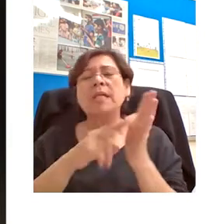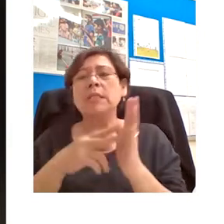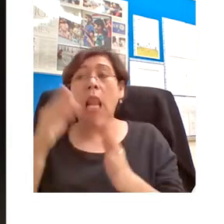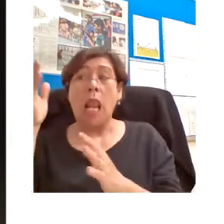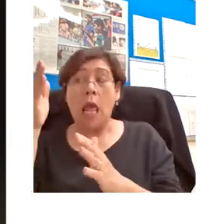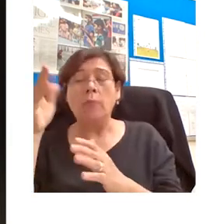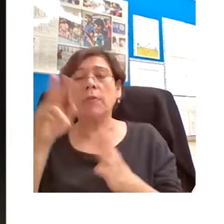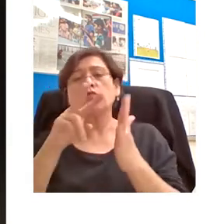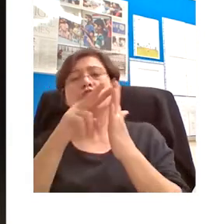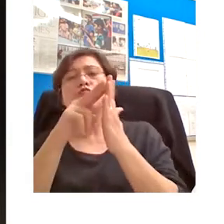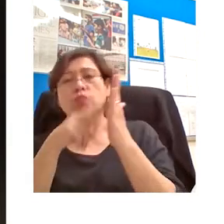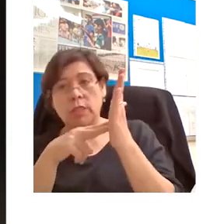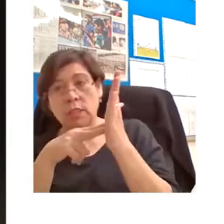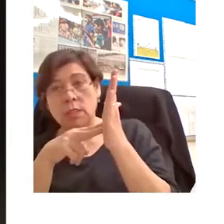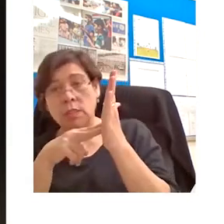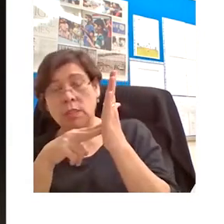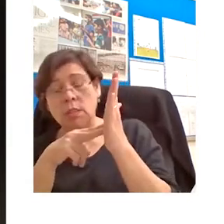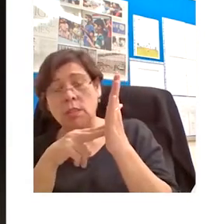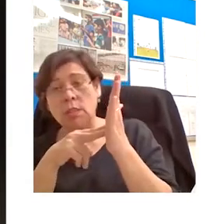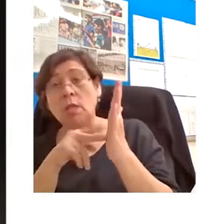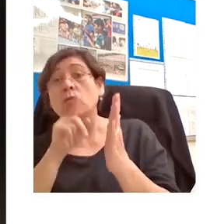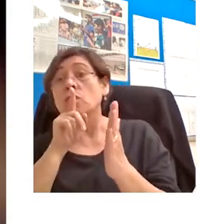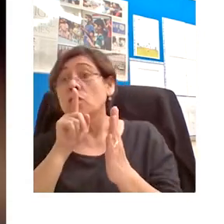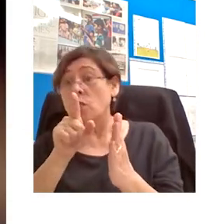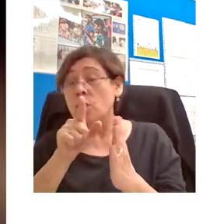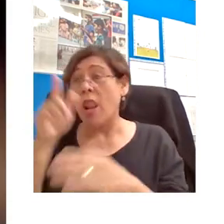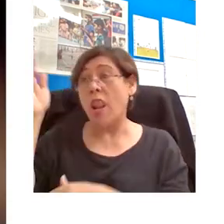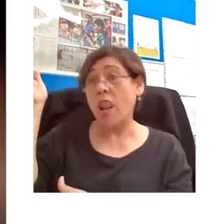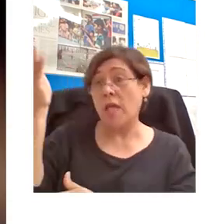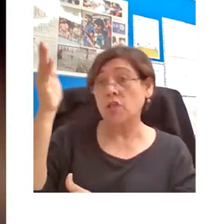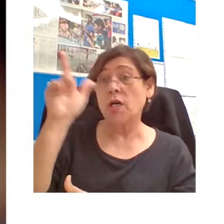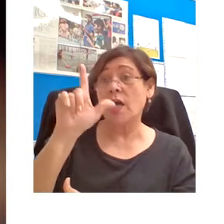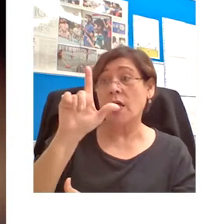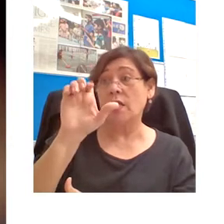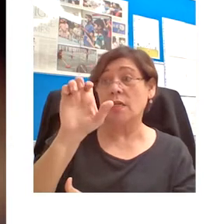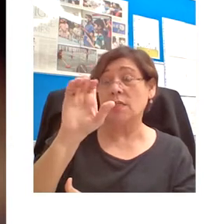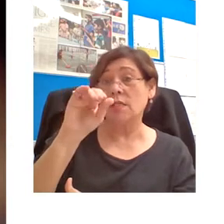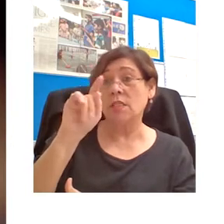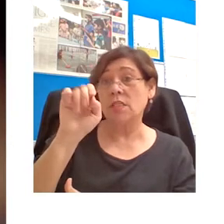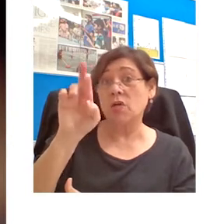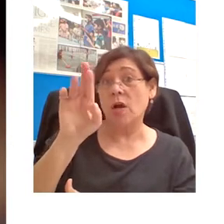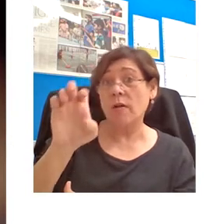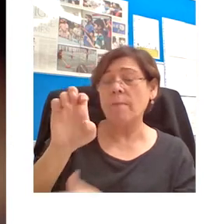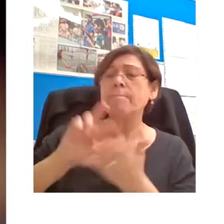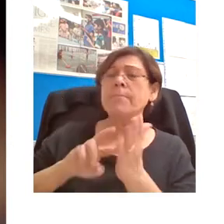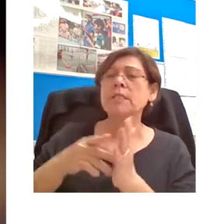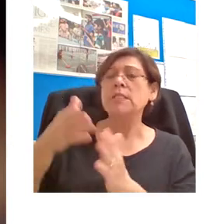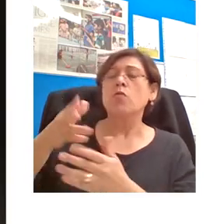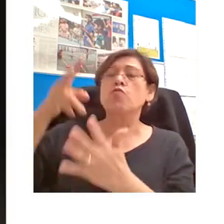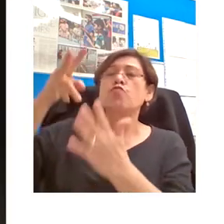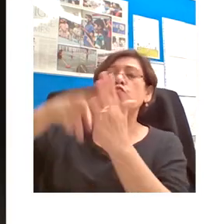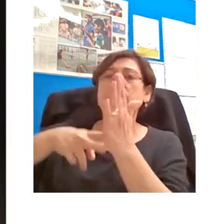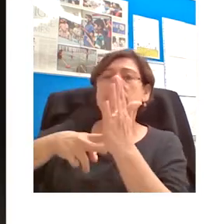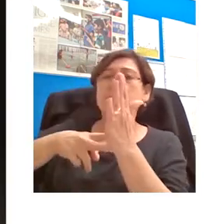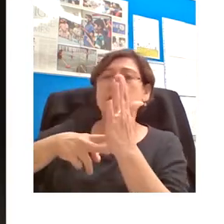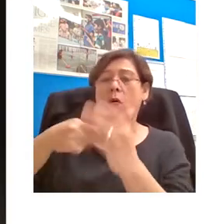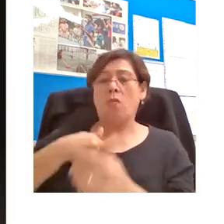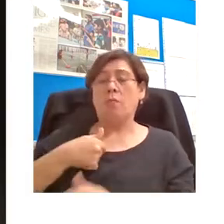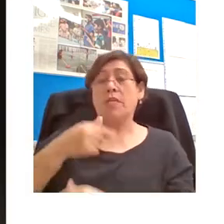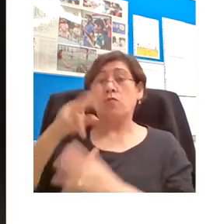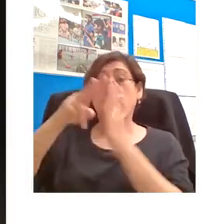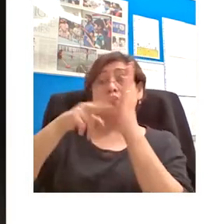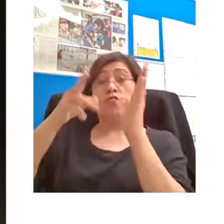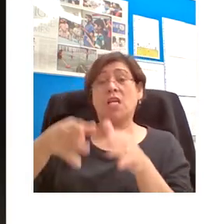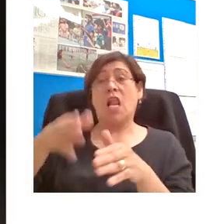So a lecture literally is a reading. The lecturer or reader, as he was also sometimes called, did not merely